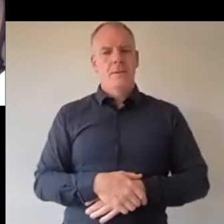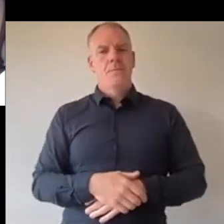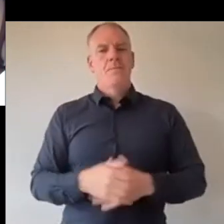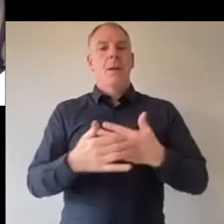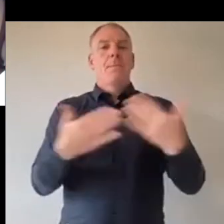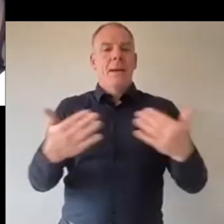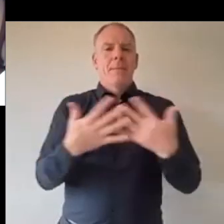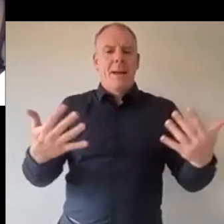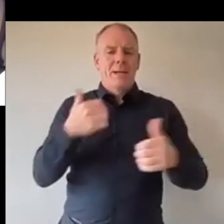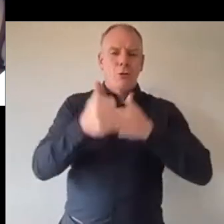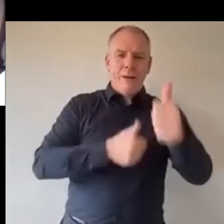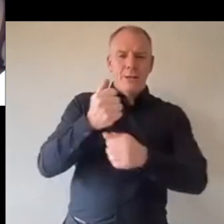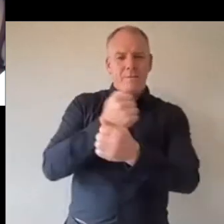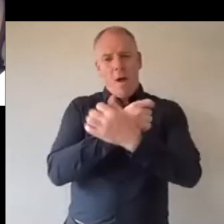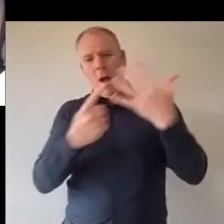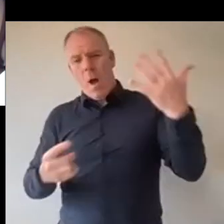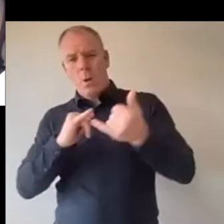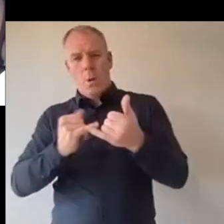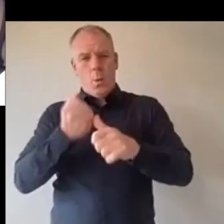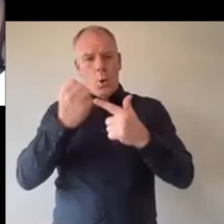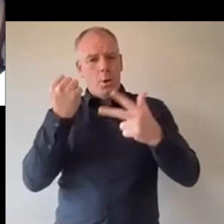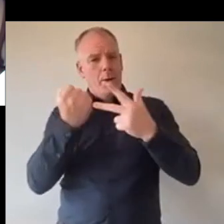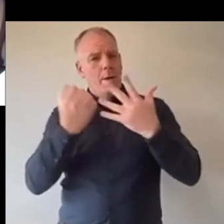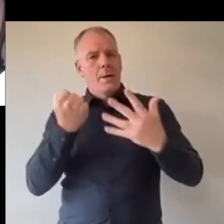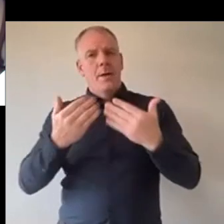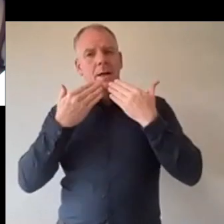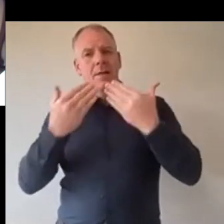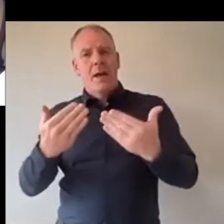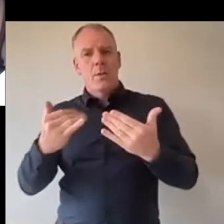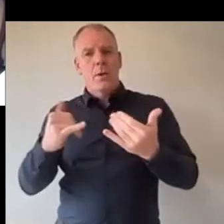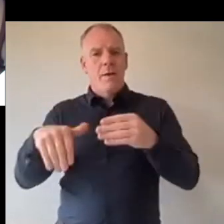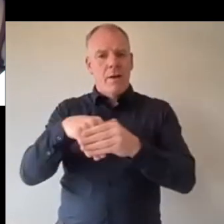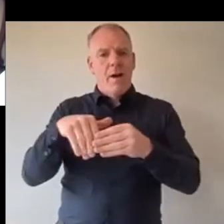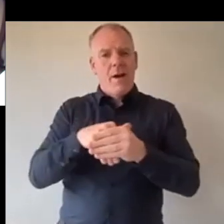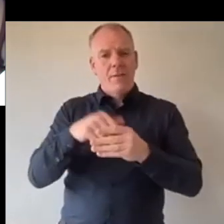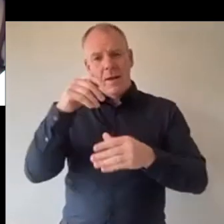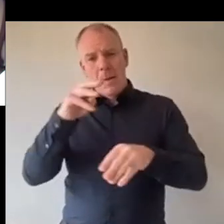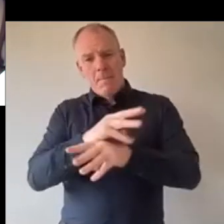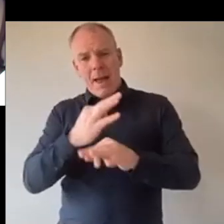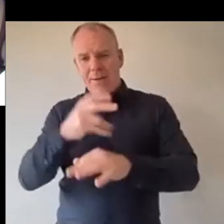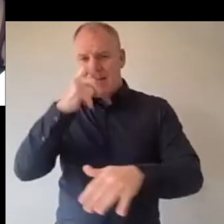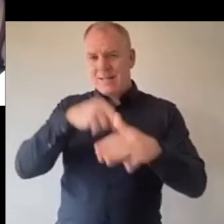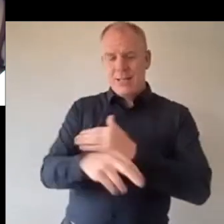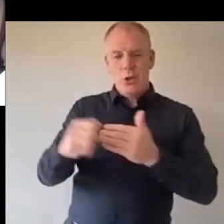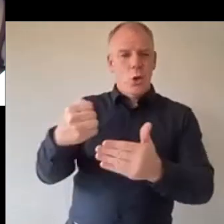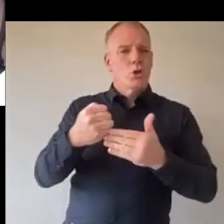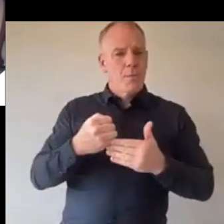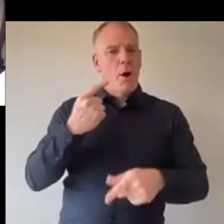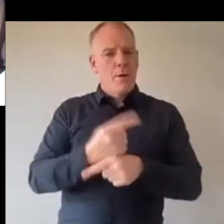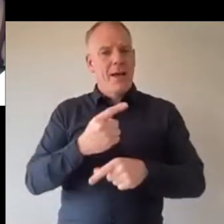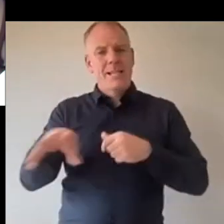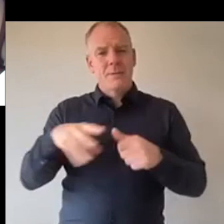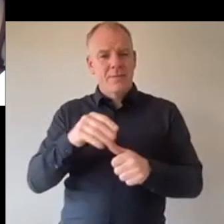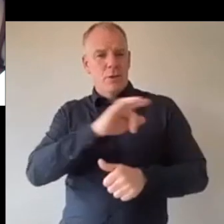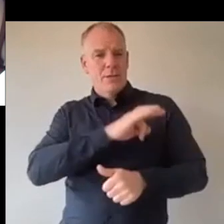big big congratulations to all the winners again and thank you to your parents your teachers for uh your support and especially yourselves